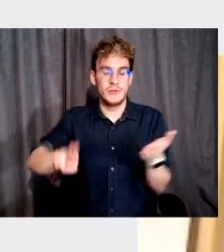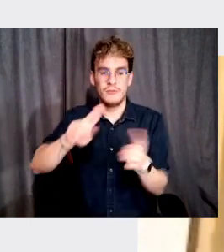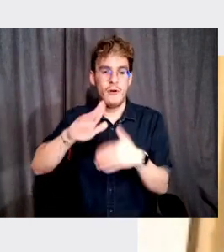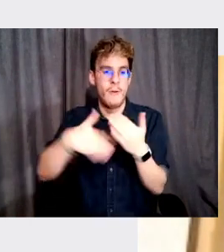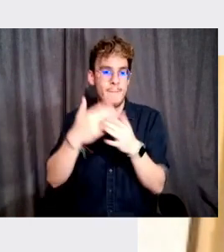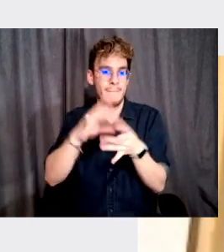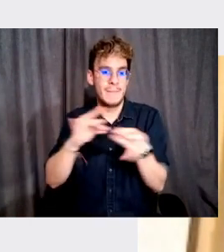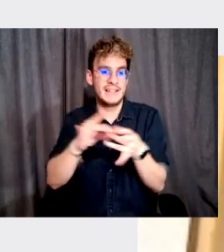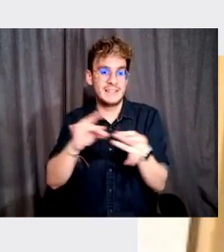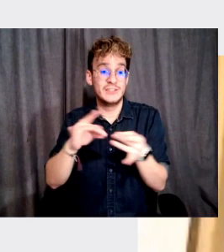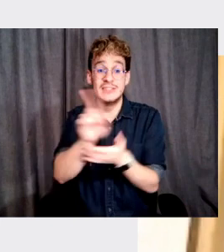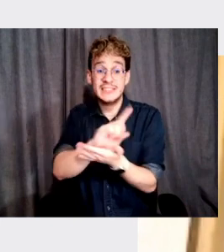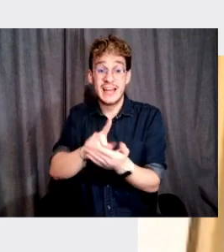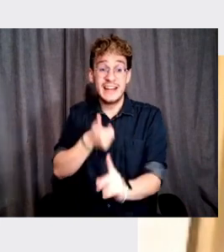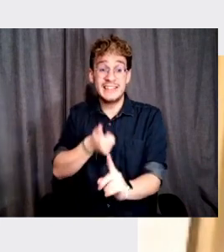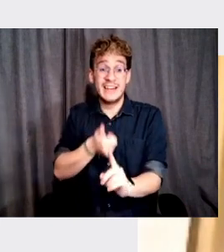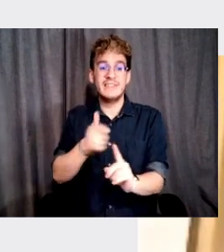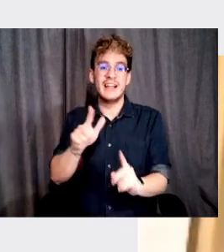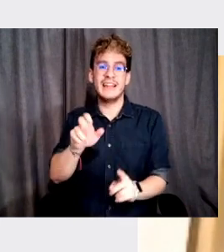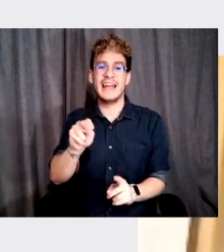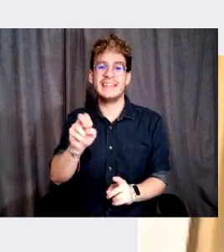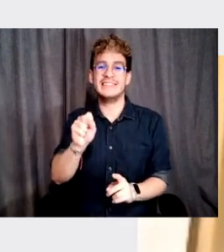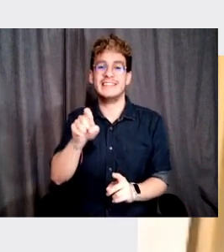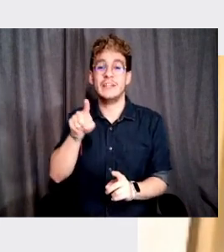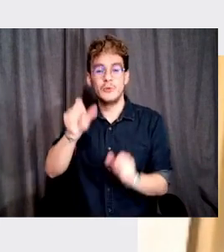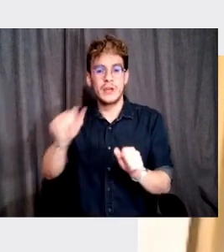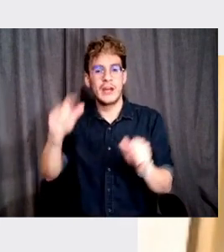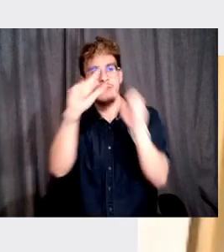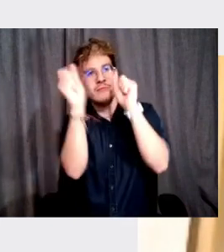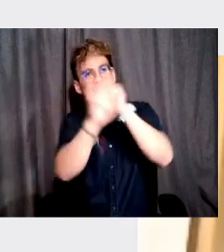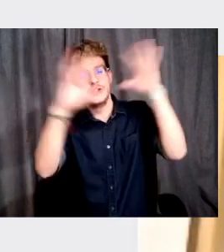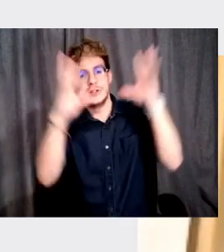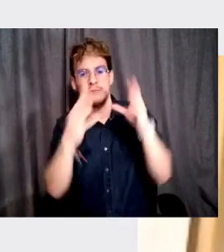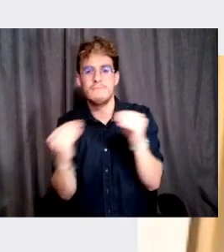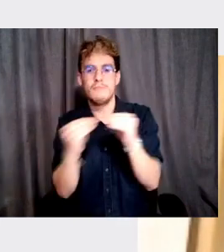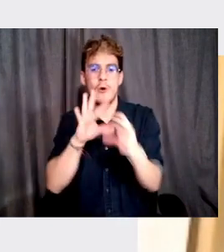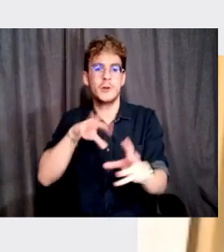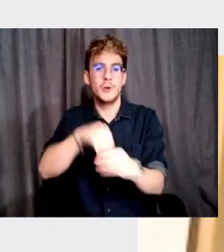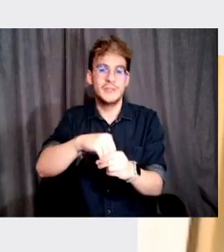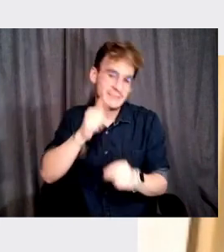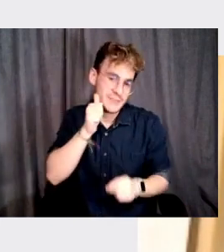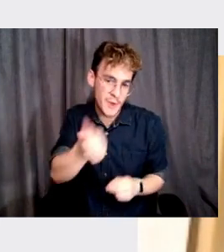that design is a lens through which we can envision a more inclusive tomorrow.